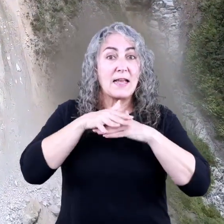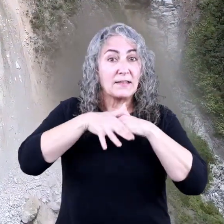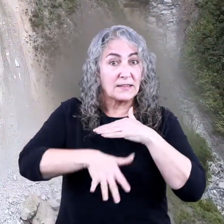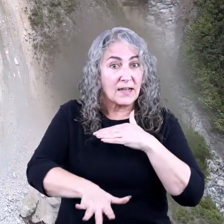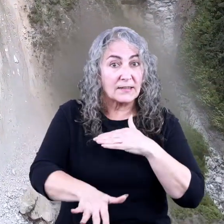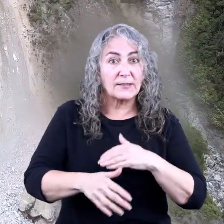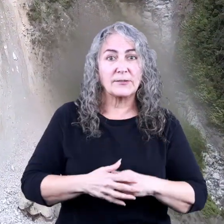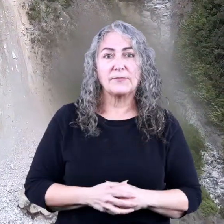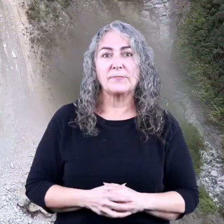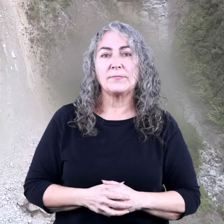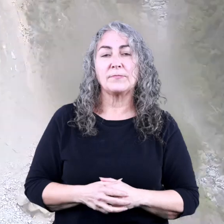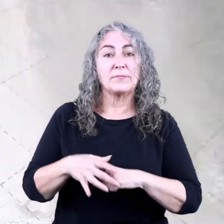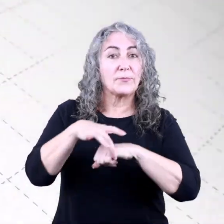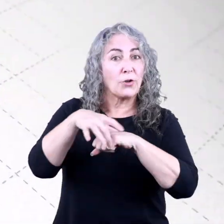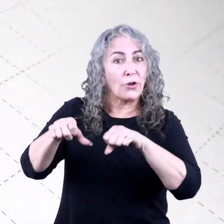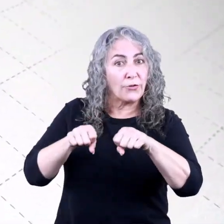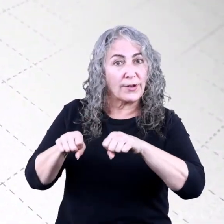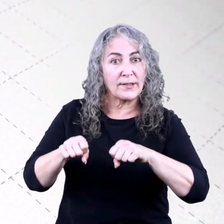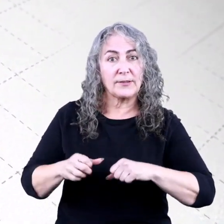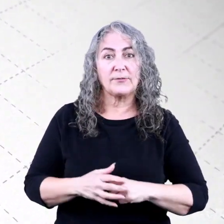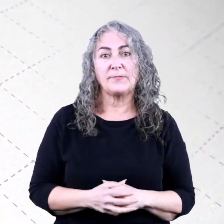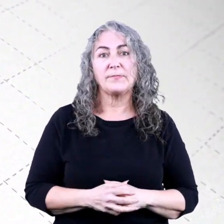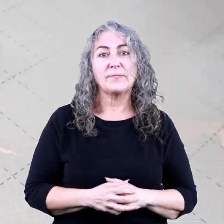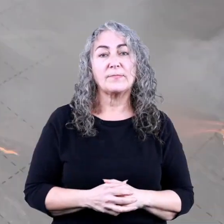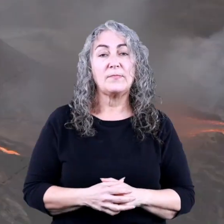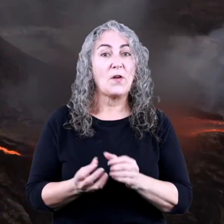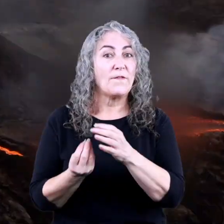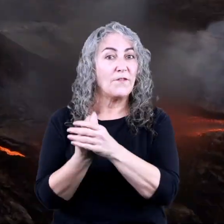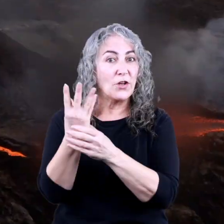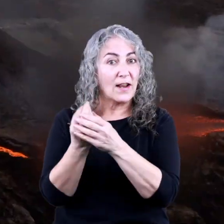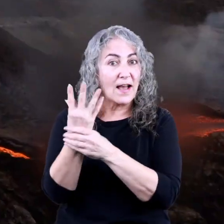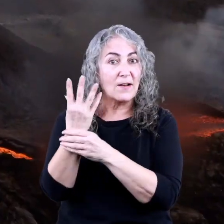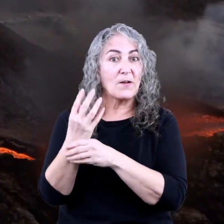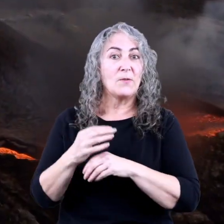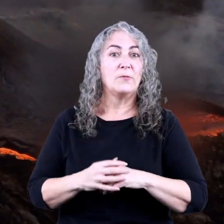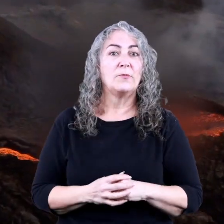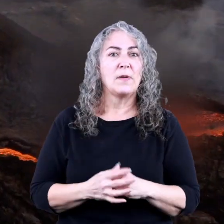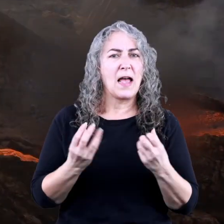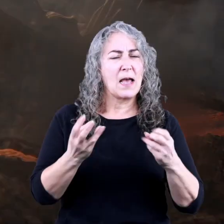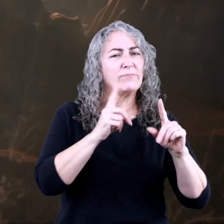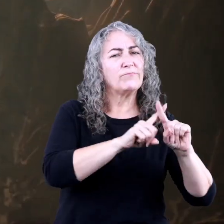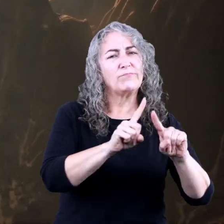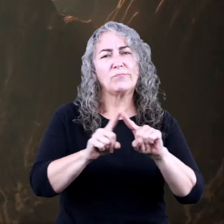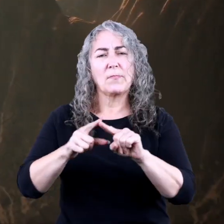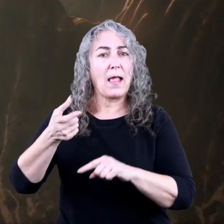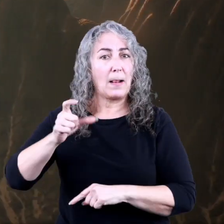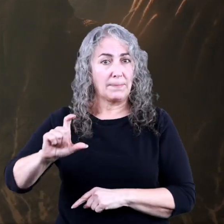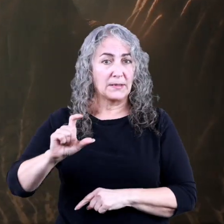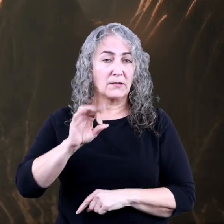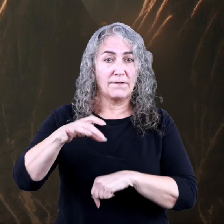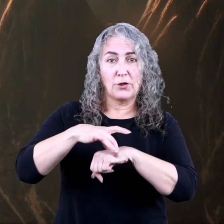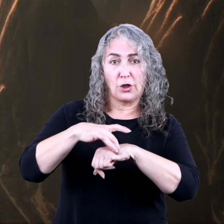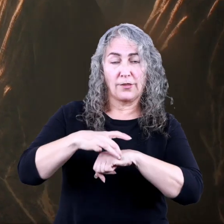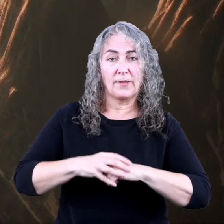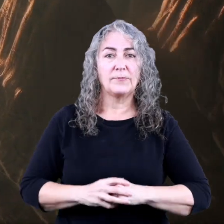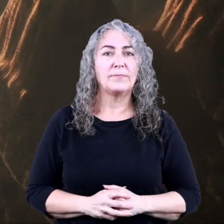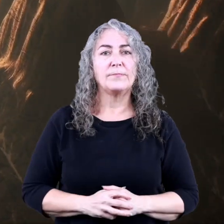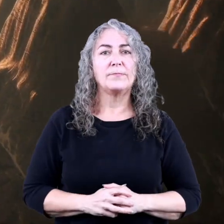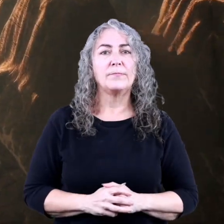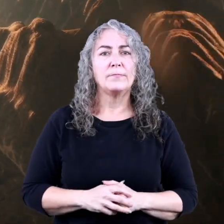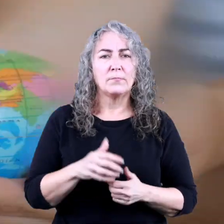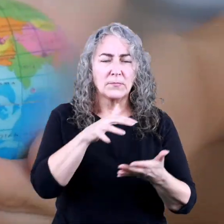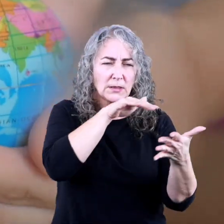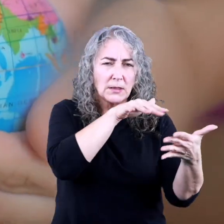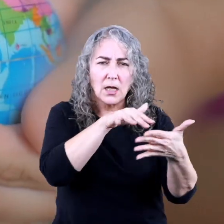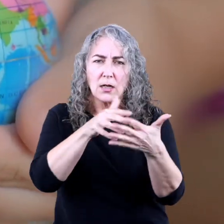landslides, earthquakes, volcanoes, and many other elements of the earth.